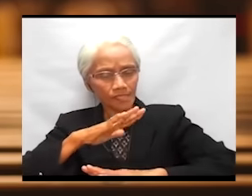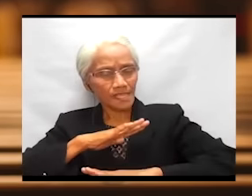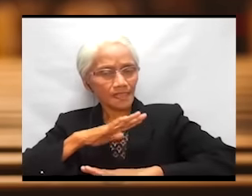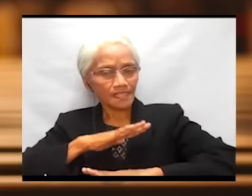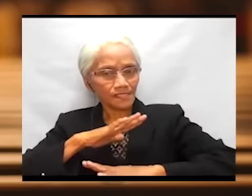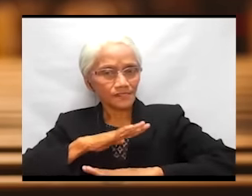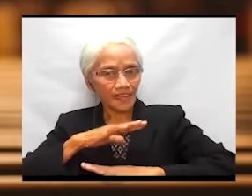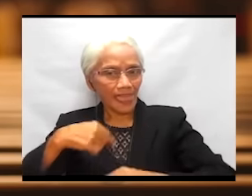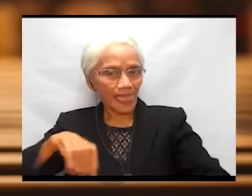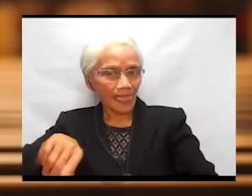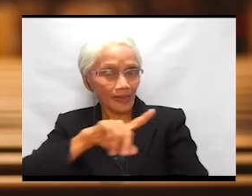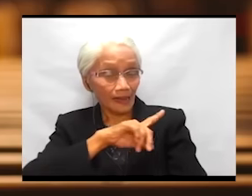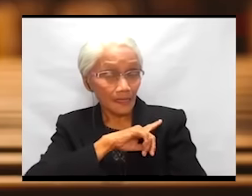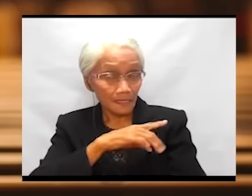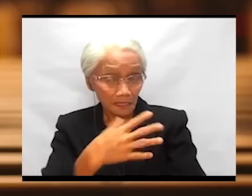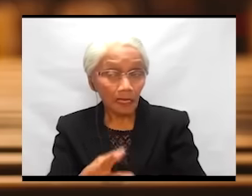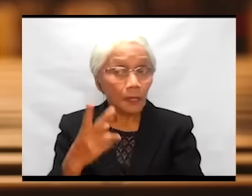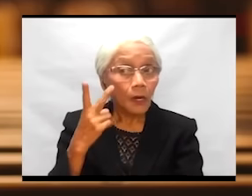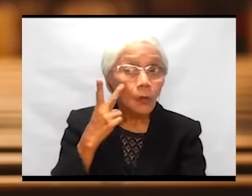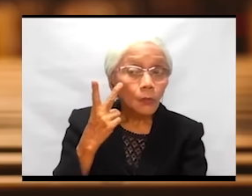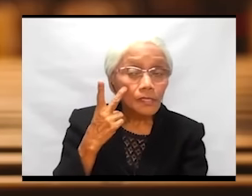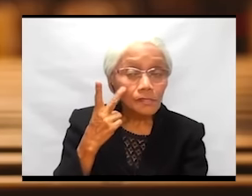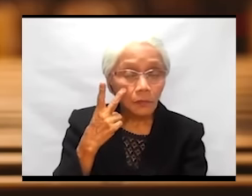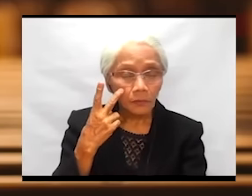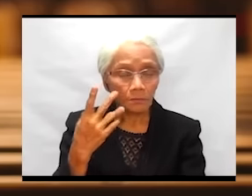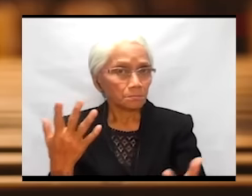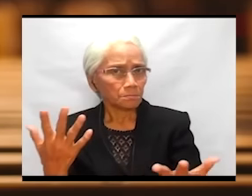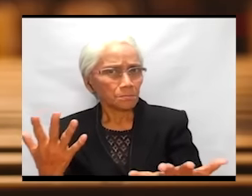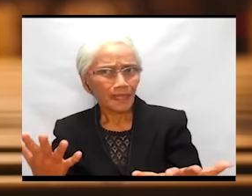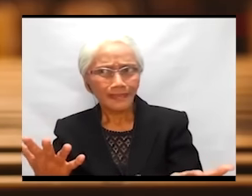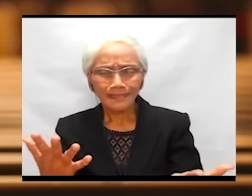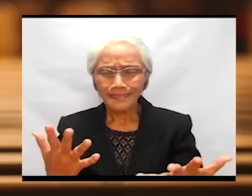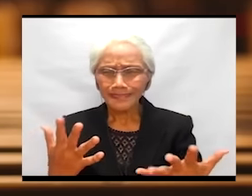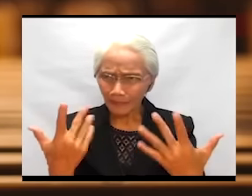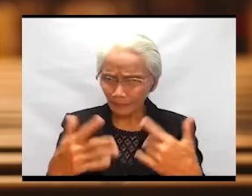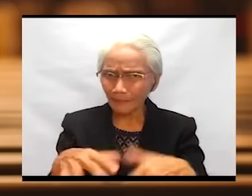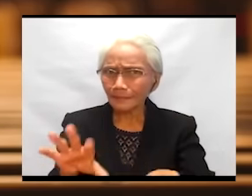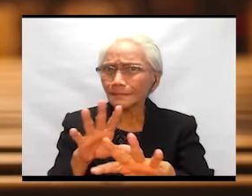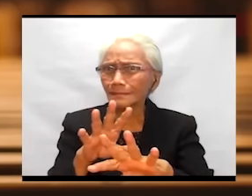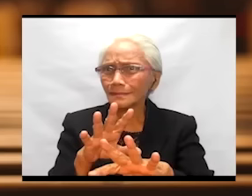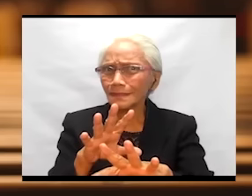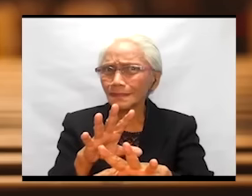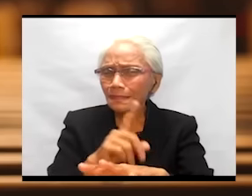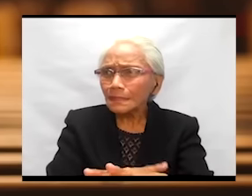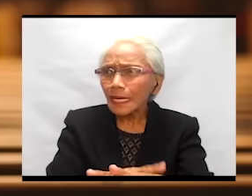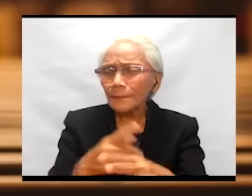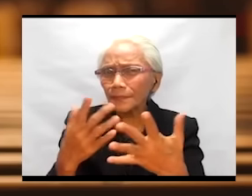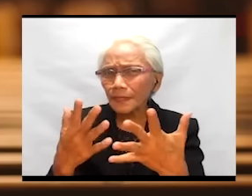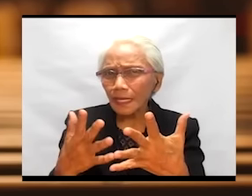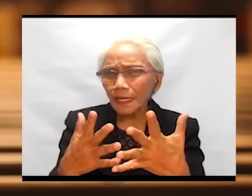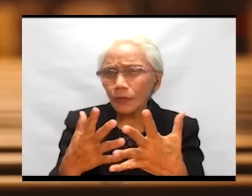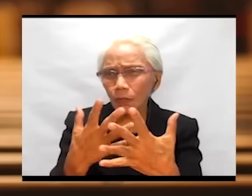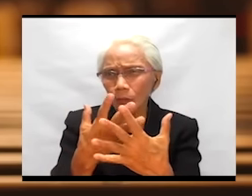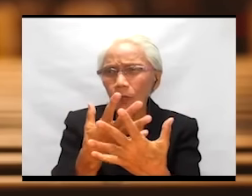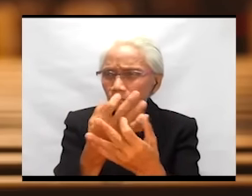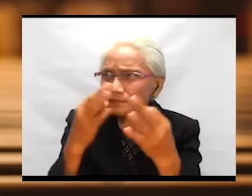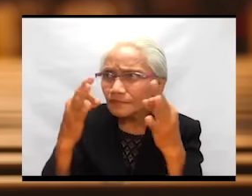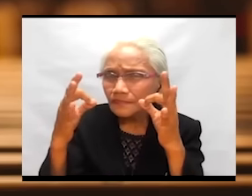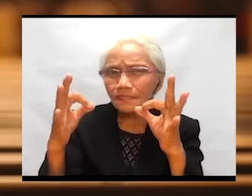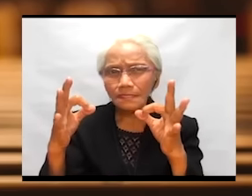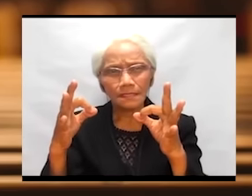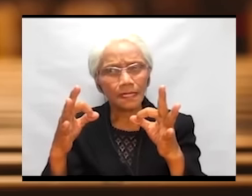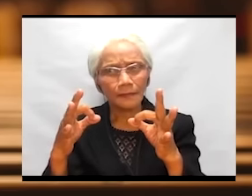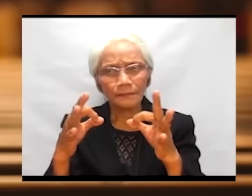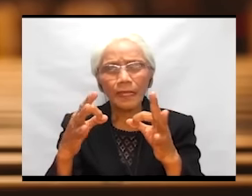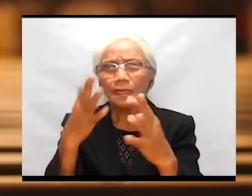satisfy us. And we saw that the moment the freedom to worship God,